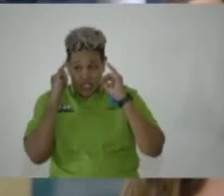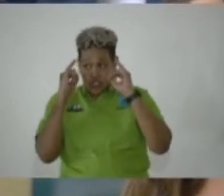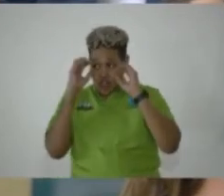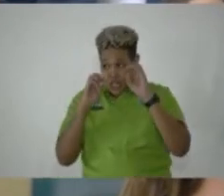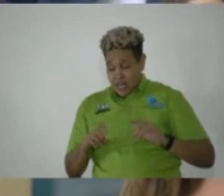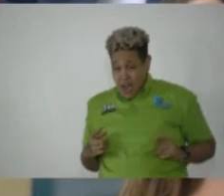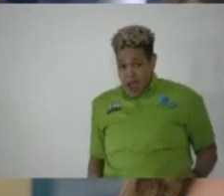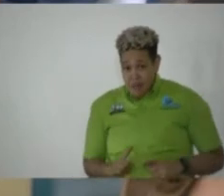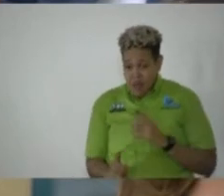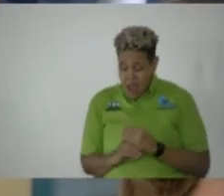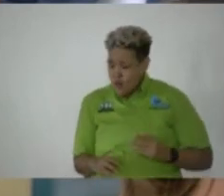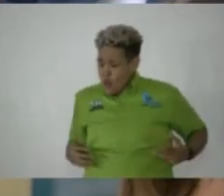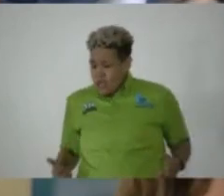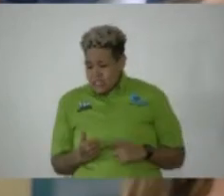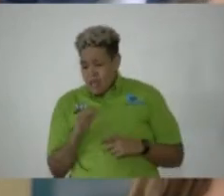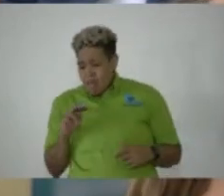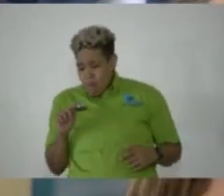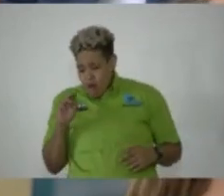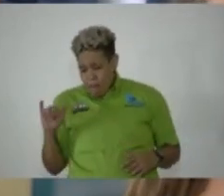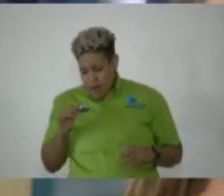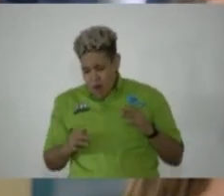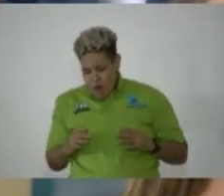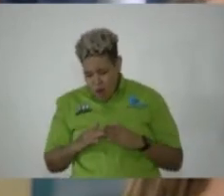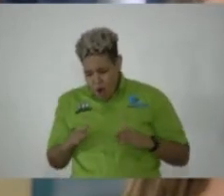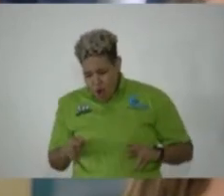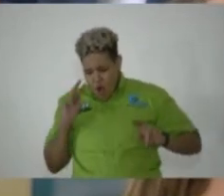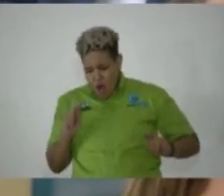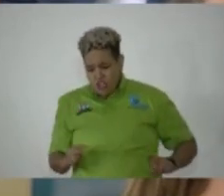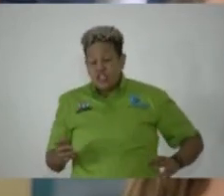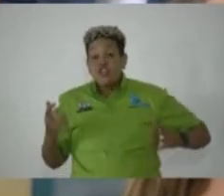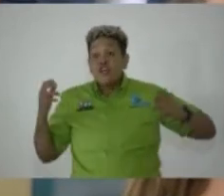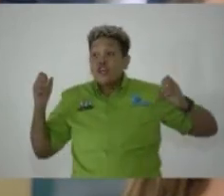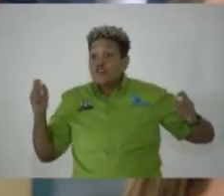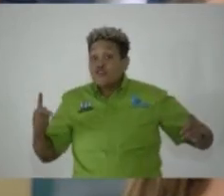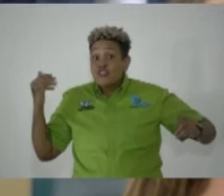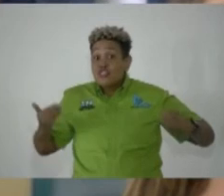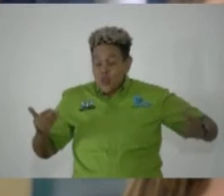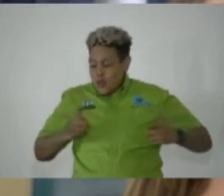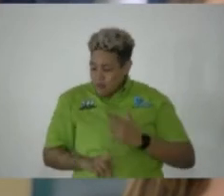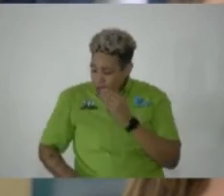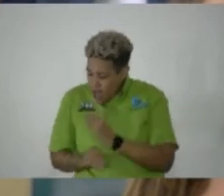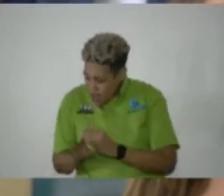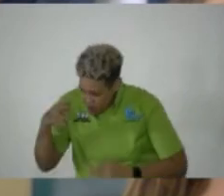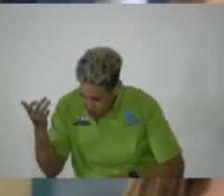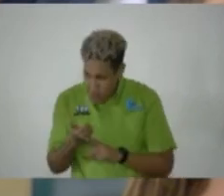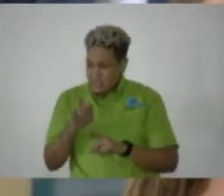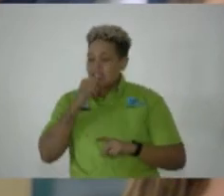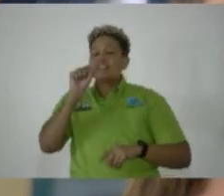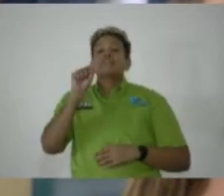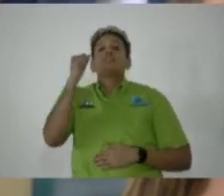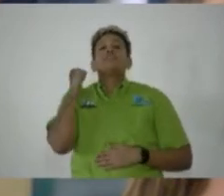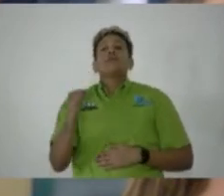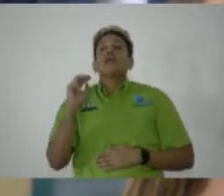that the Morant Bay Courthouse be restored and that a state-of-the-art